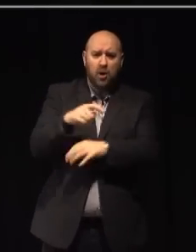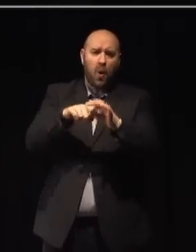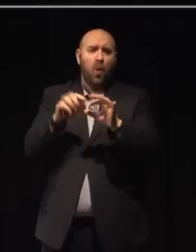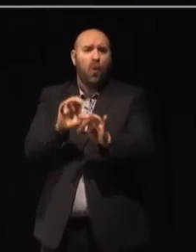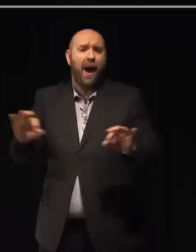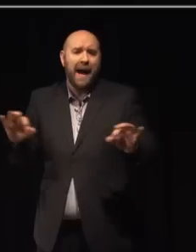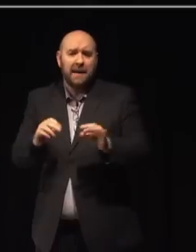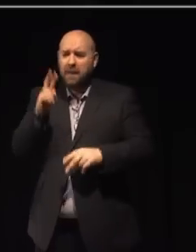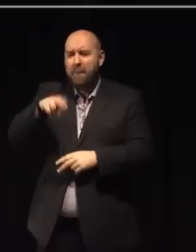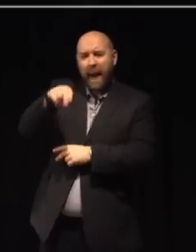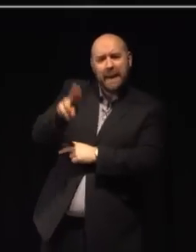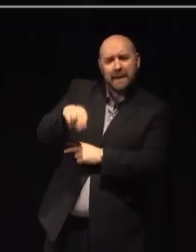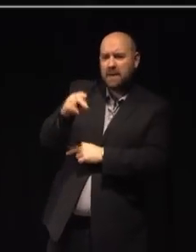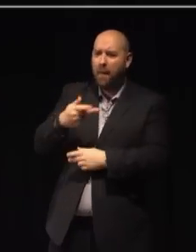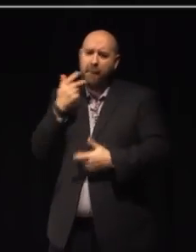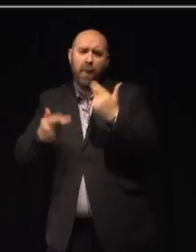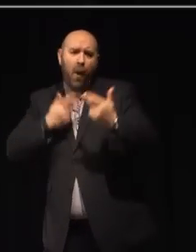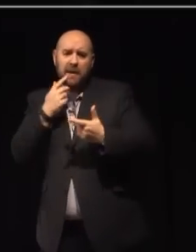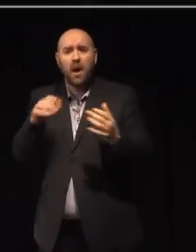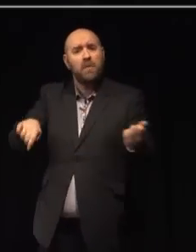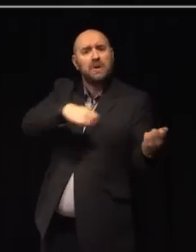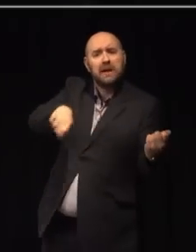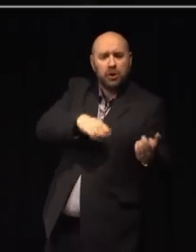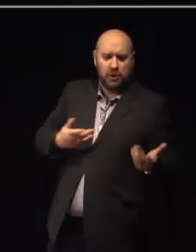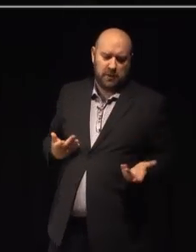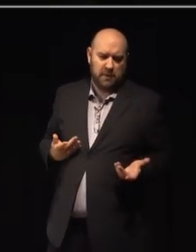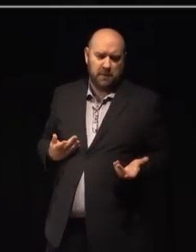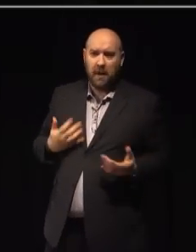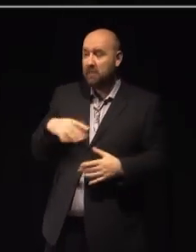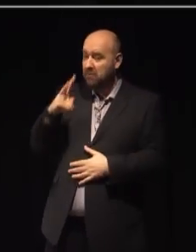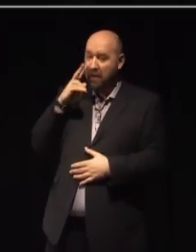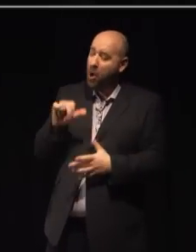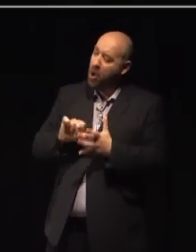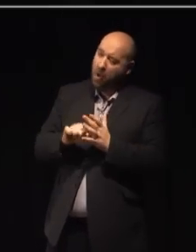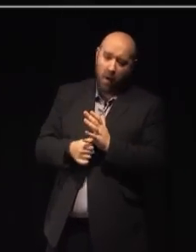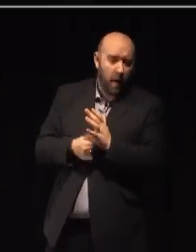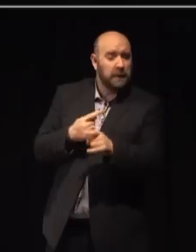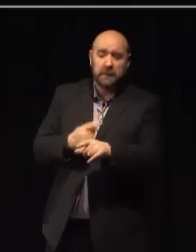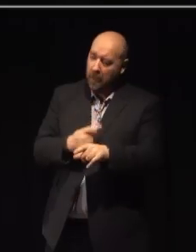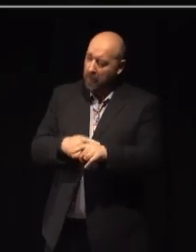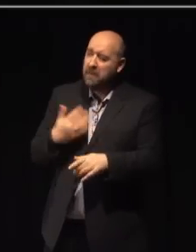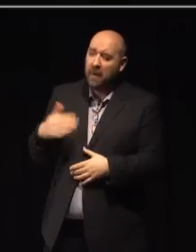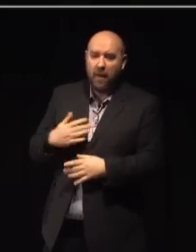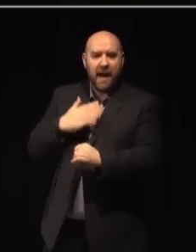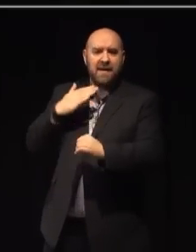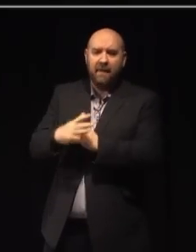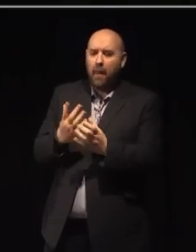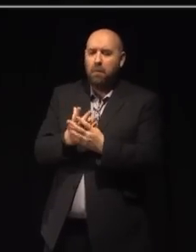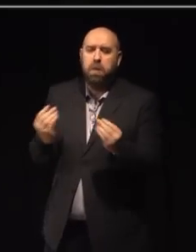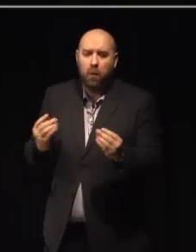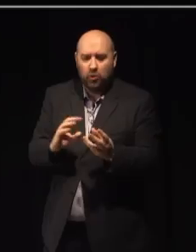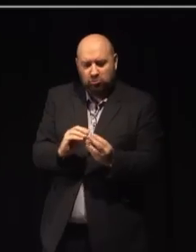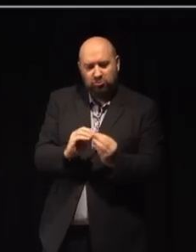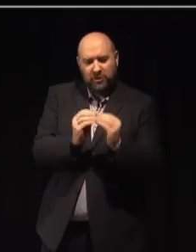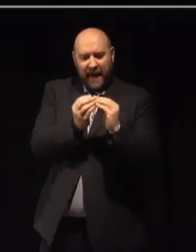painters, poets and musicians. It's seen hard times, but it has never lost its creative soul.